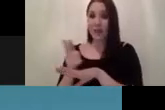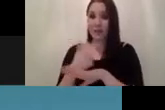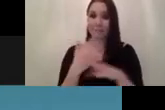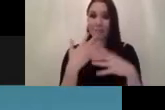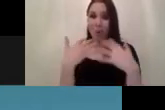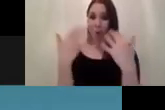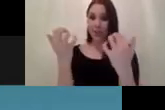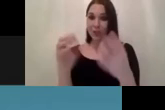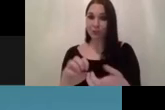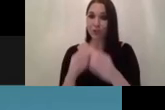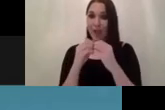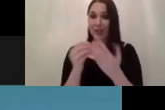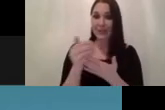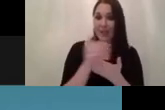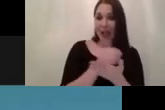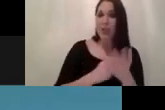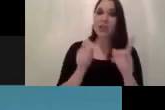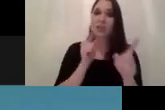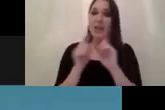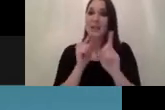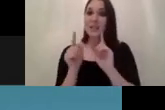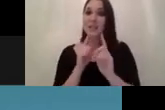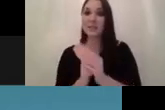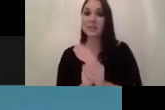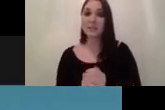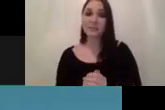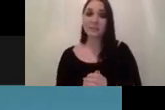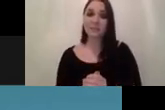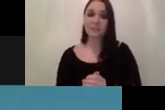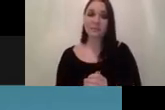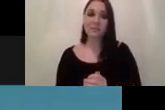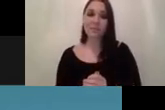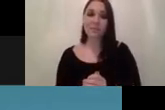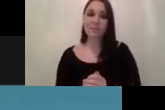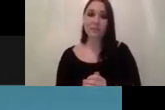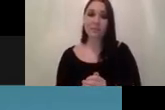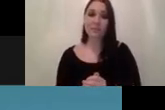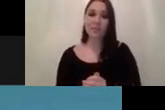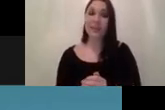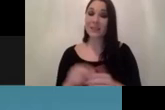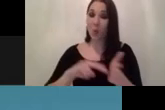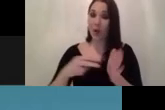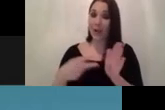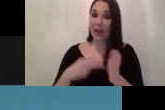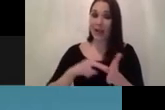gather data about the people and then to aggregate it and then obviously the organizers of the